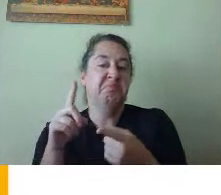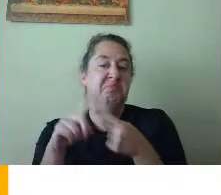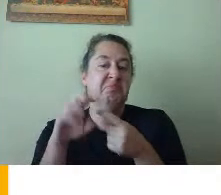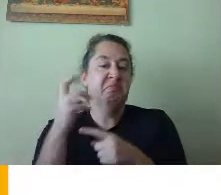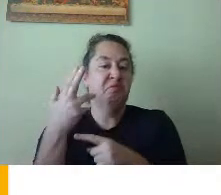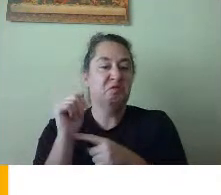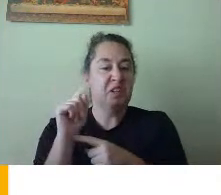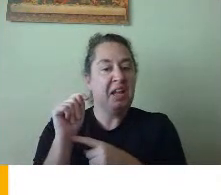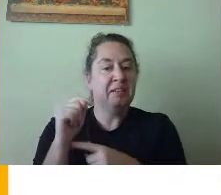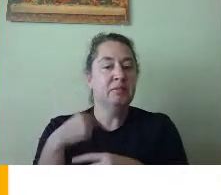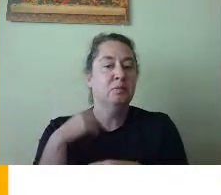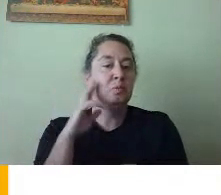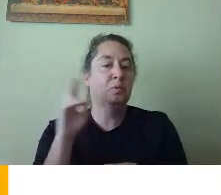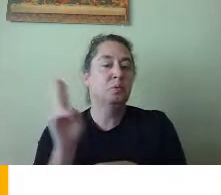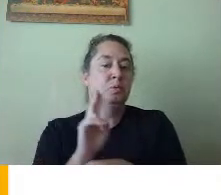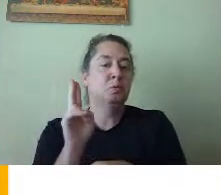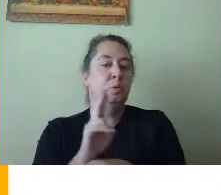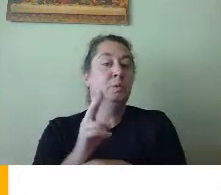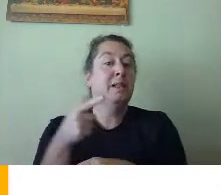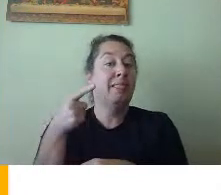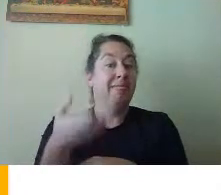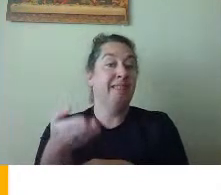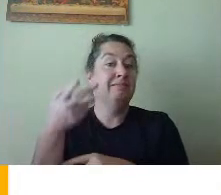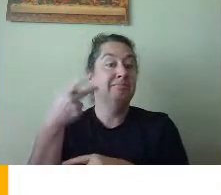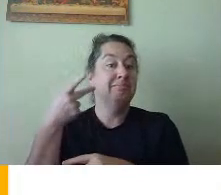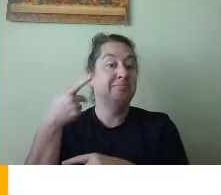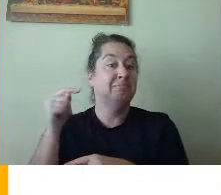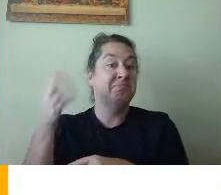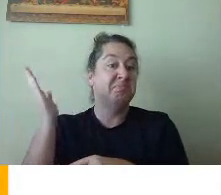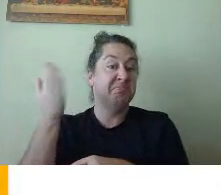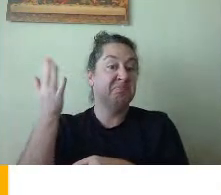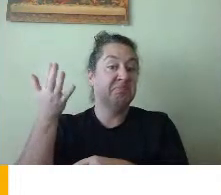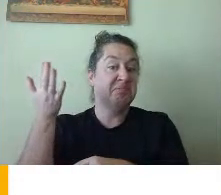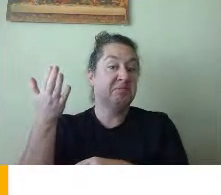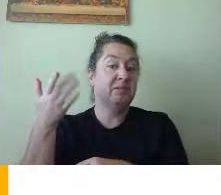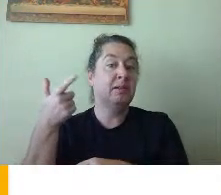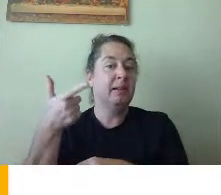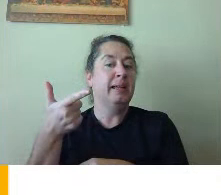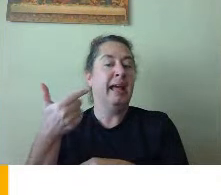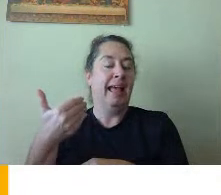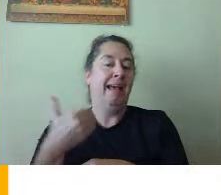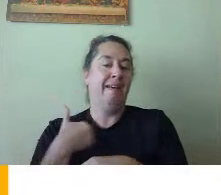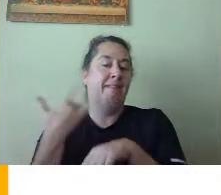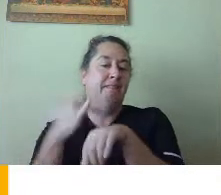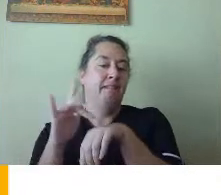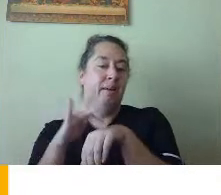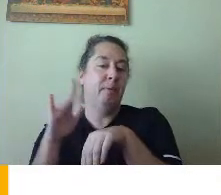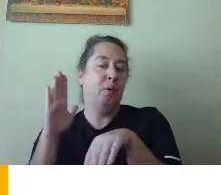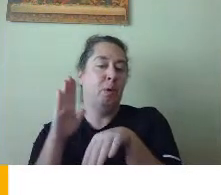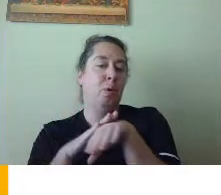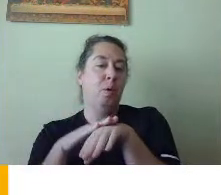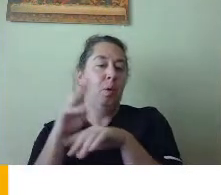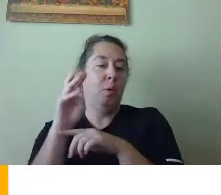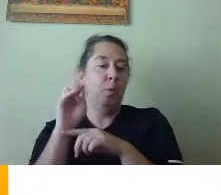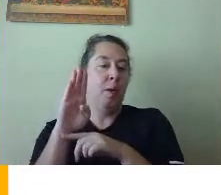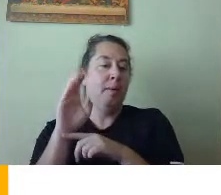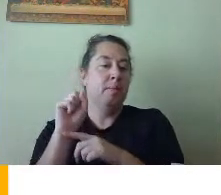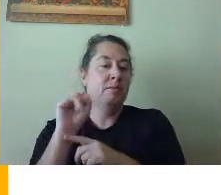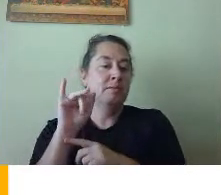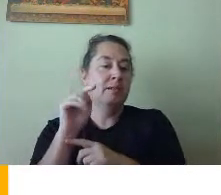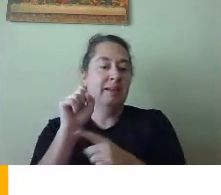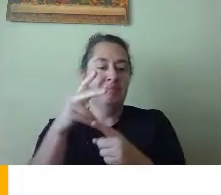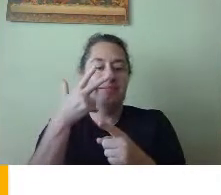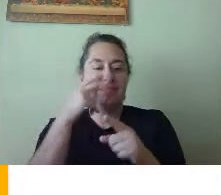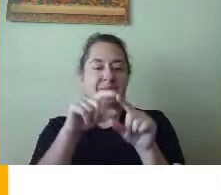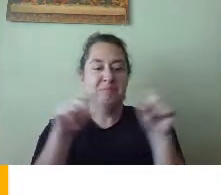I will be using this presentation. This presentation is available on our website and the website is listed down here,